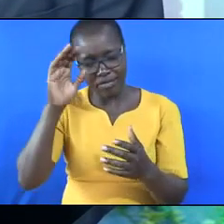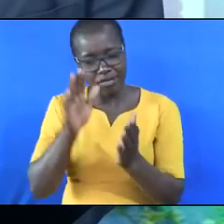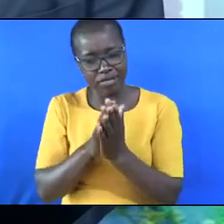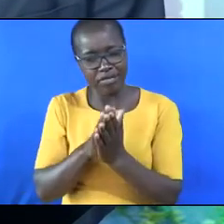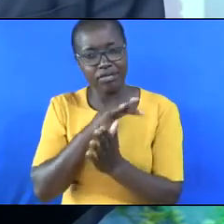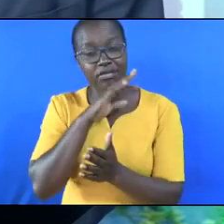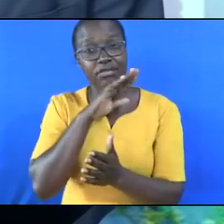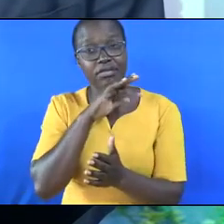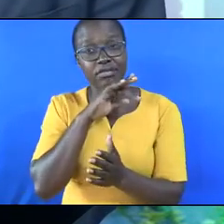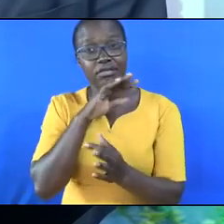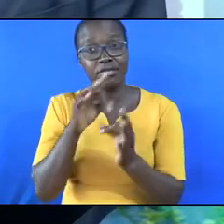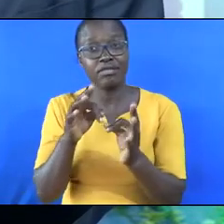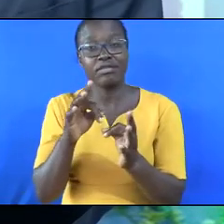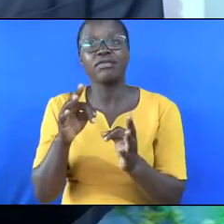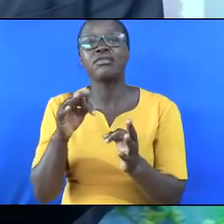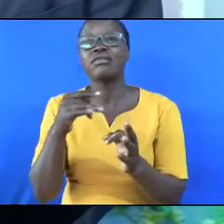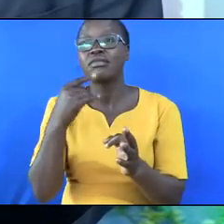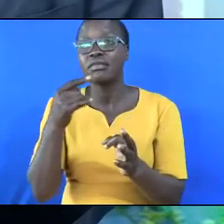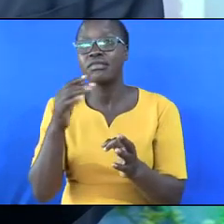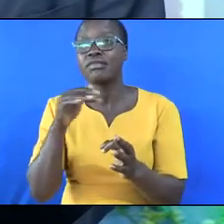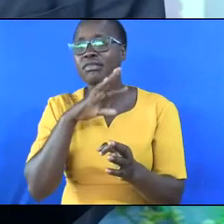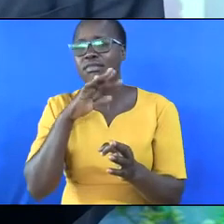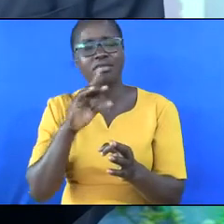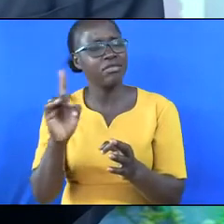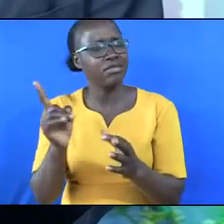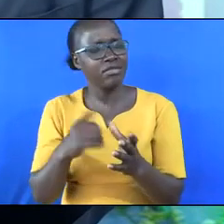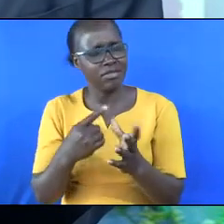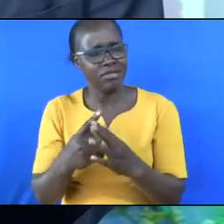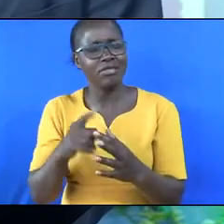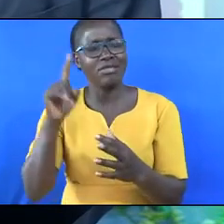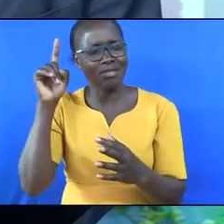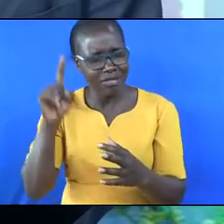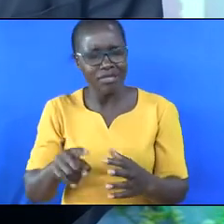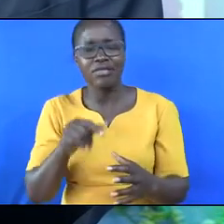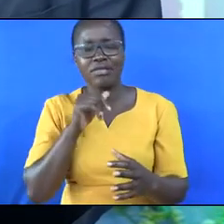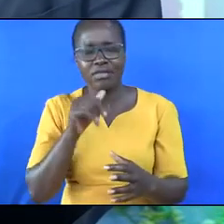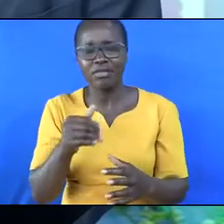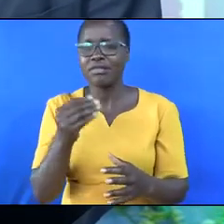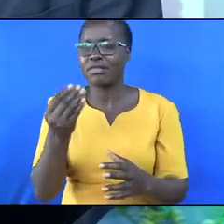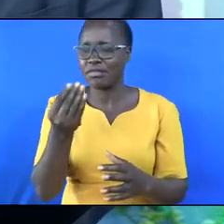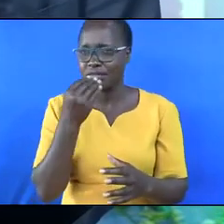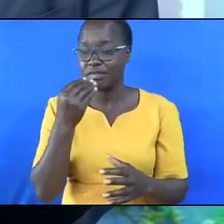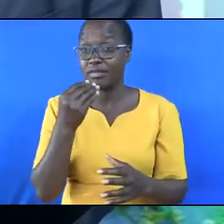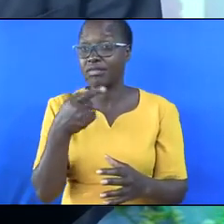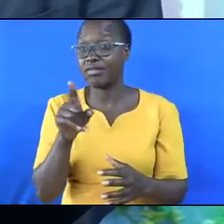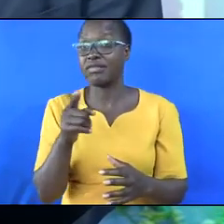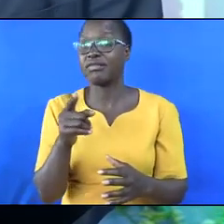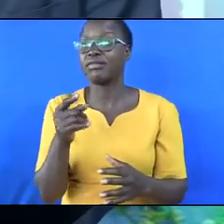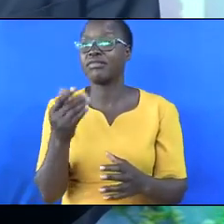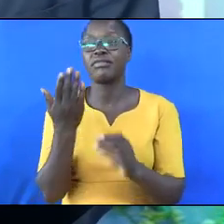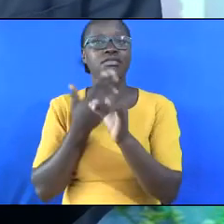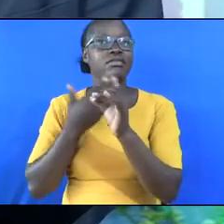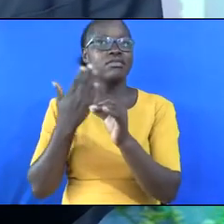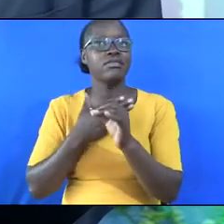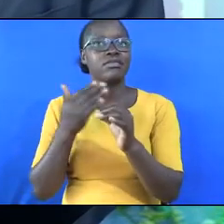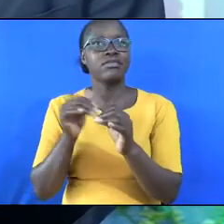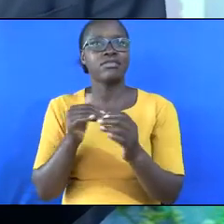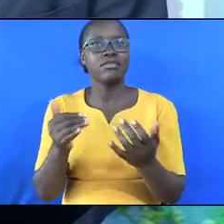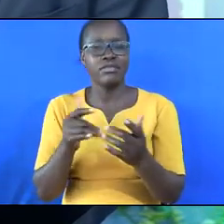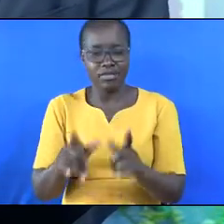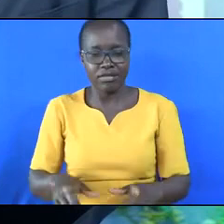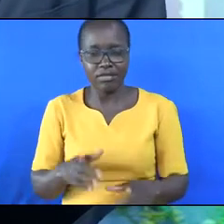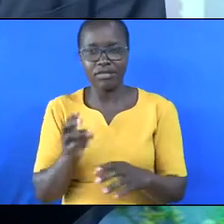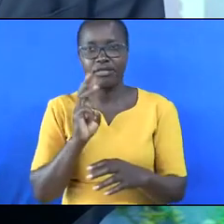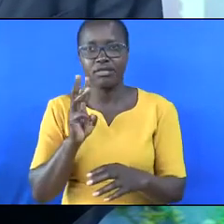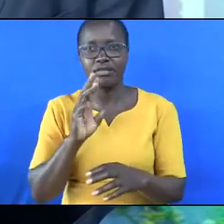you are to regard them as unclean you must not eat their meat. you must regard their carcasses as unclean. Anything living in